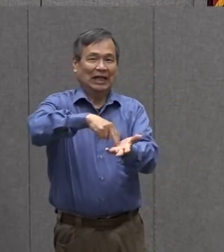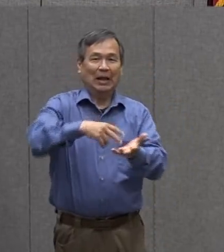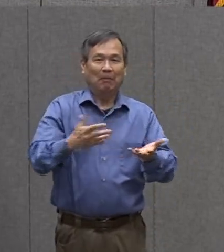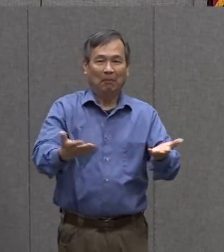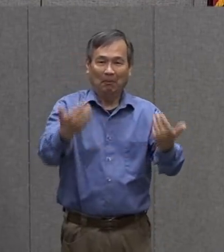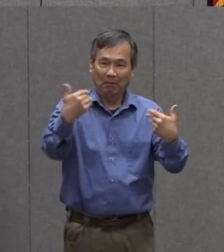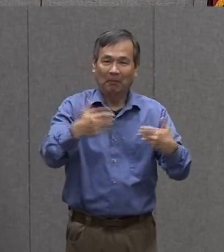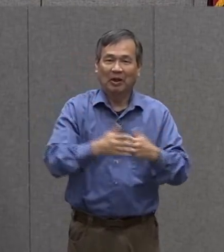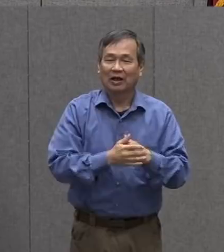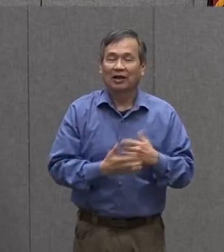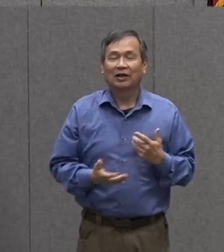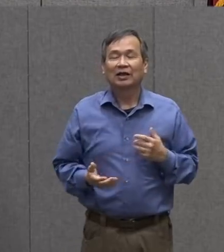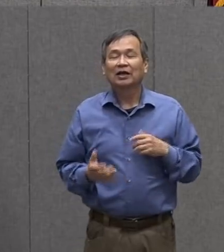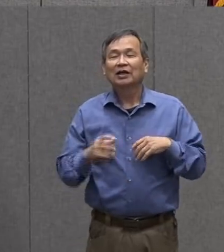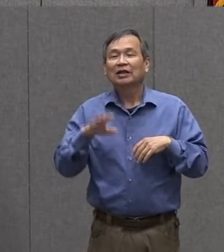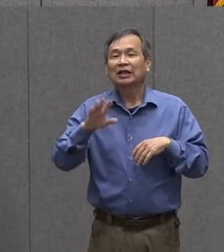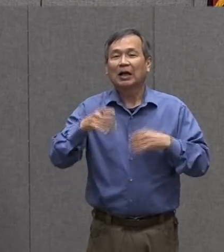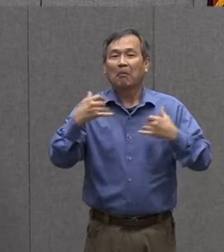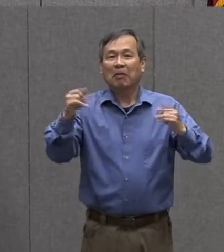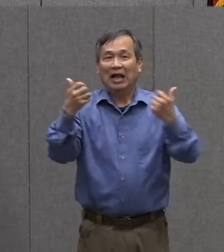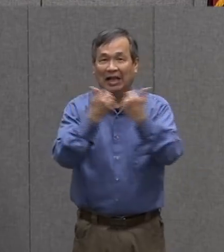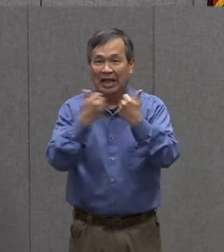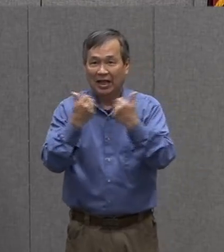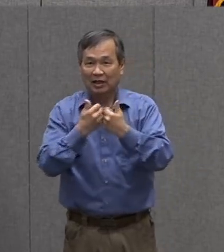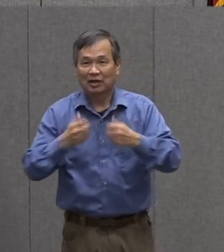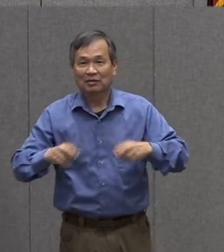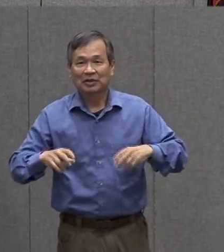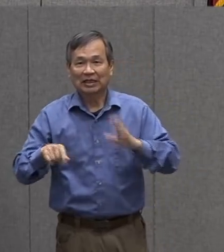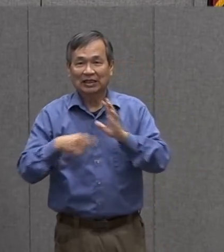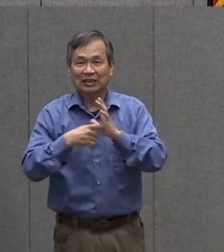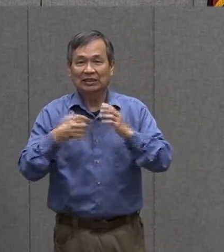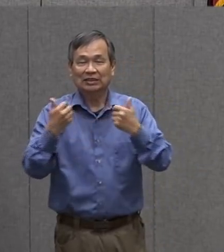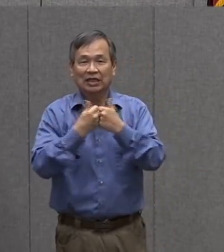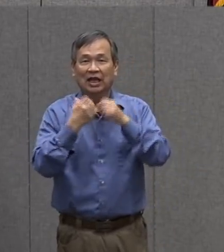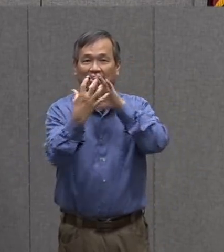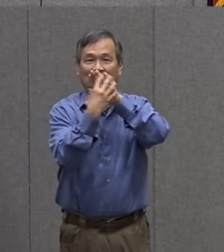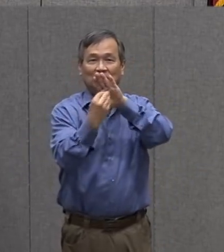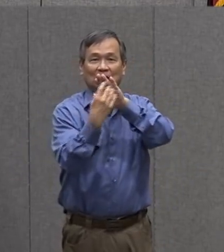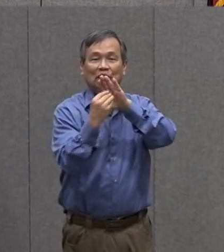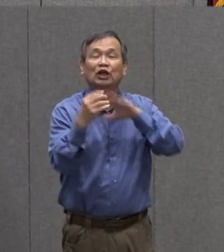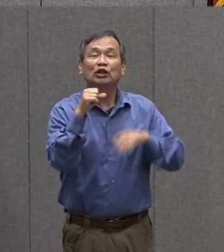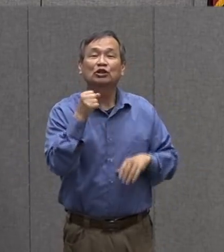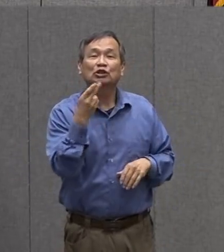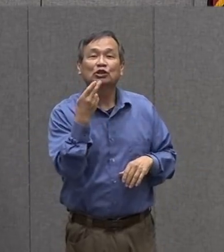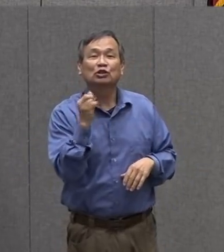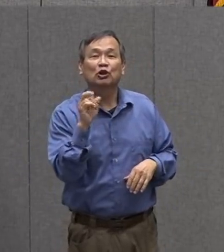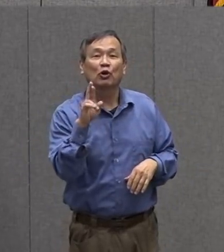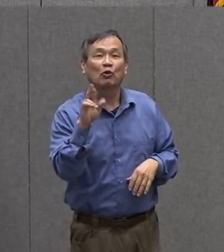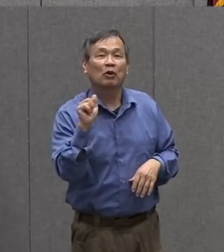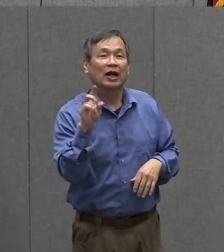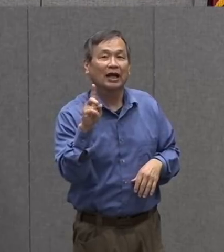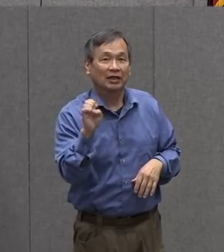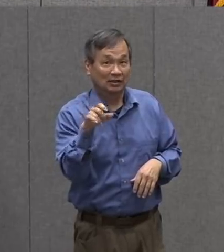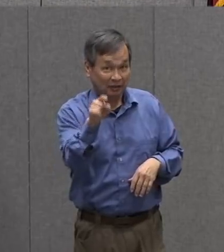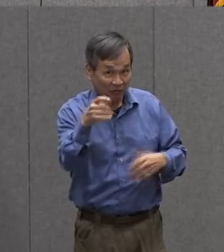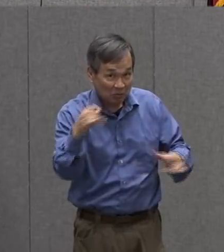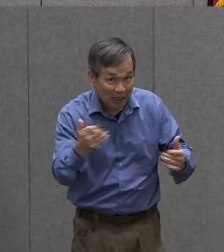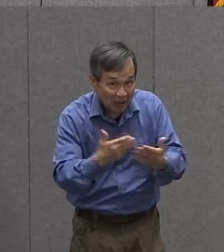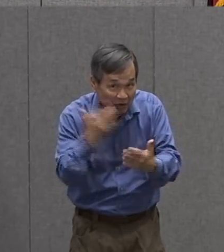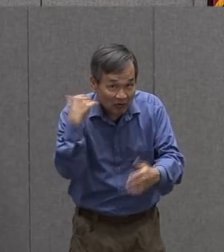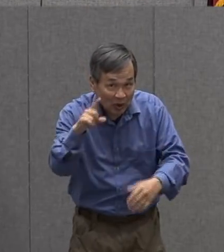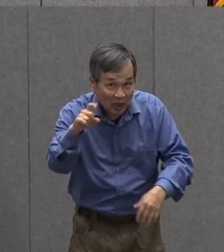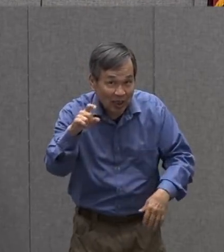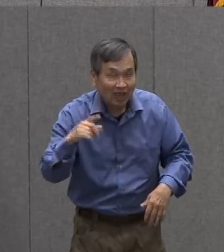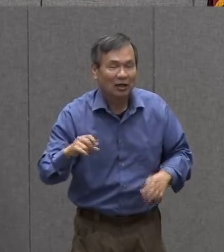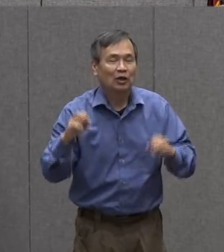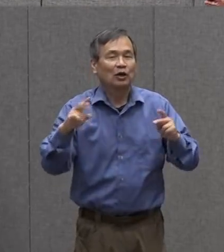get up off the floor and let's play a game this is a game of charades have you ever played trades before oh a few times